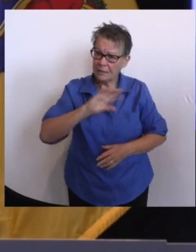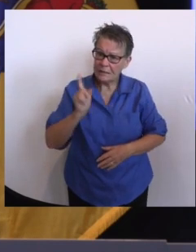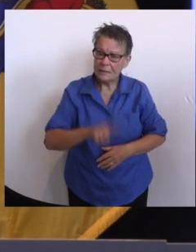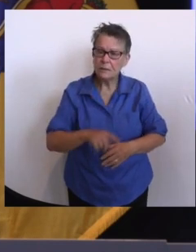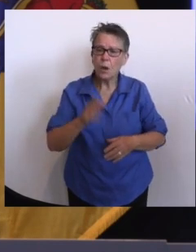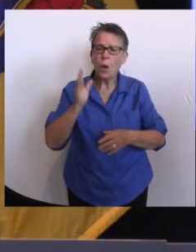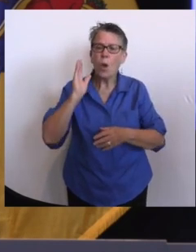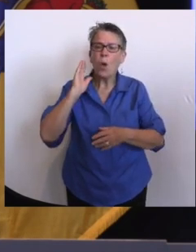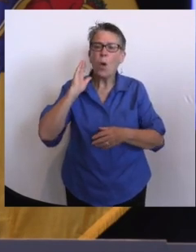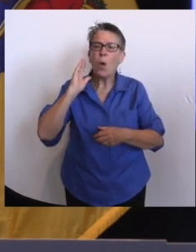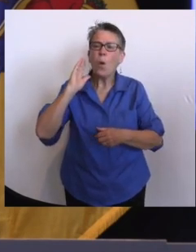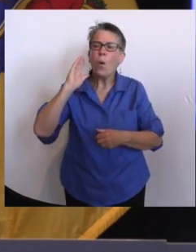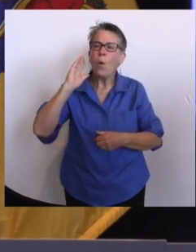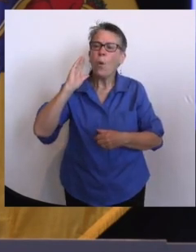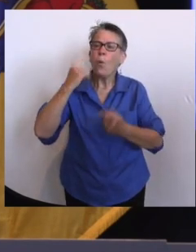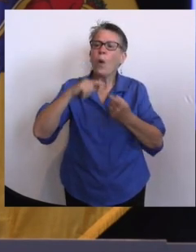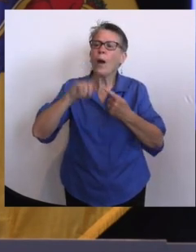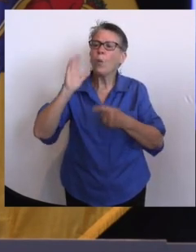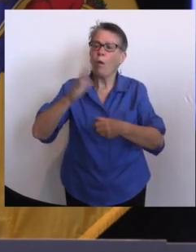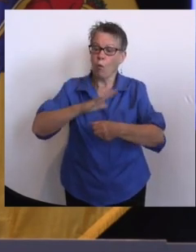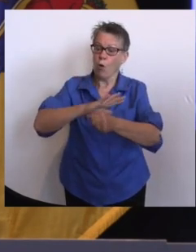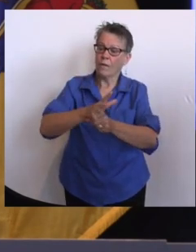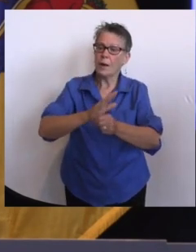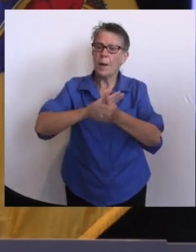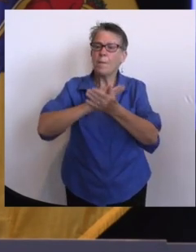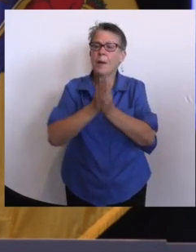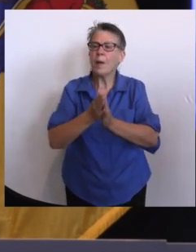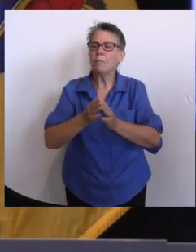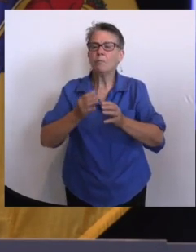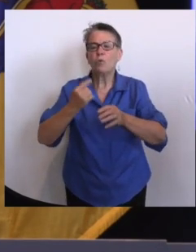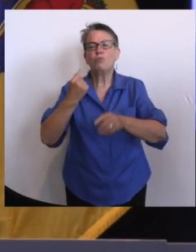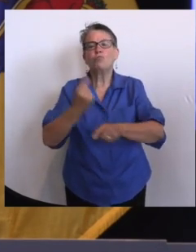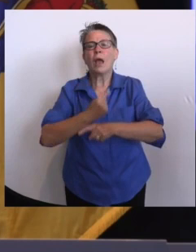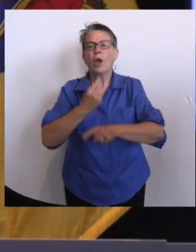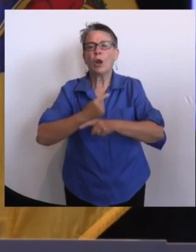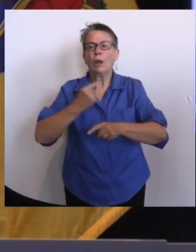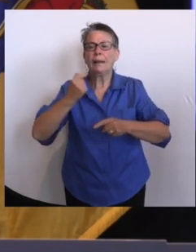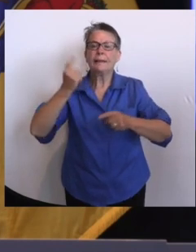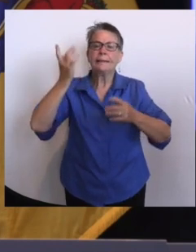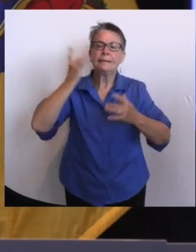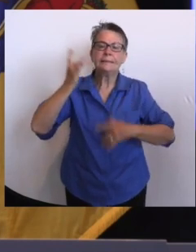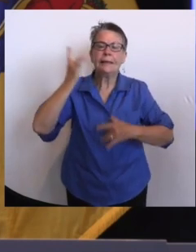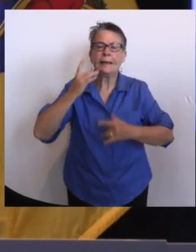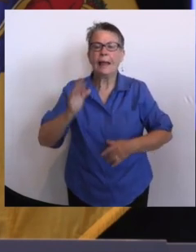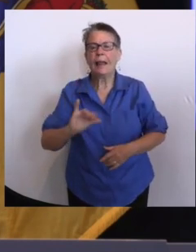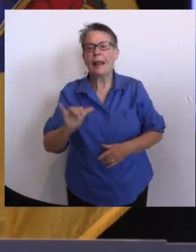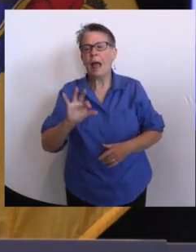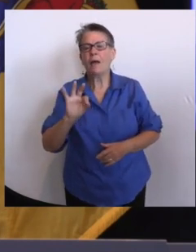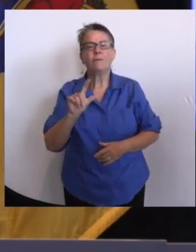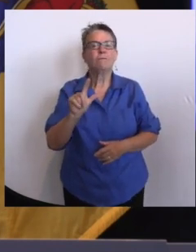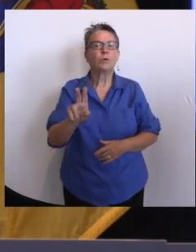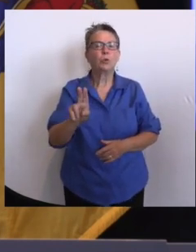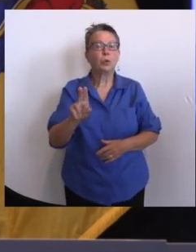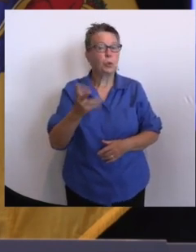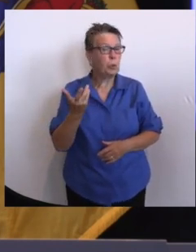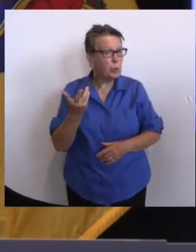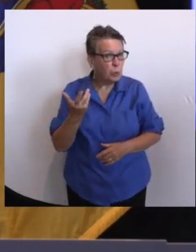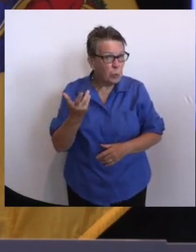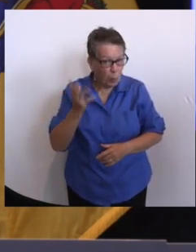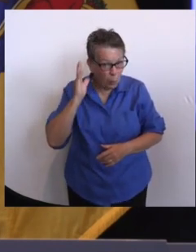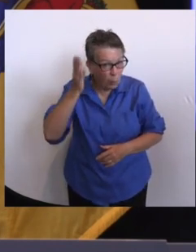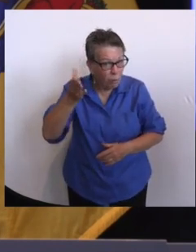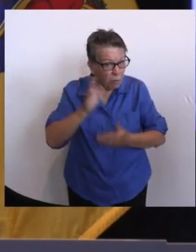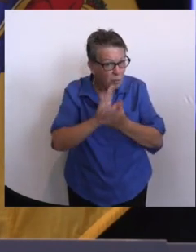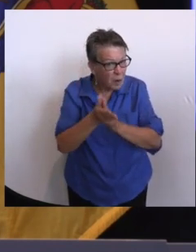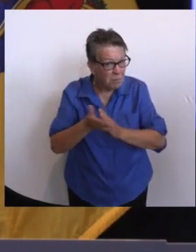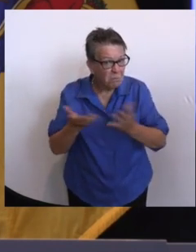baseline, whether it's cases, hospitalizations, or deaths? I don't know if you know this offhand, but what does a bad flu year look like